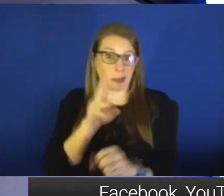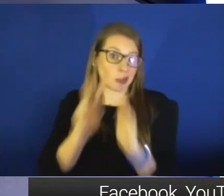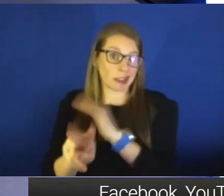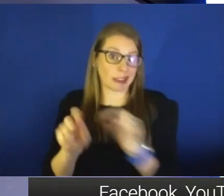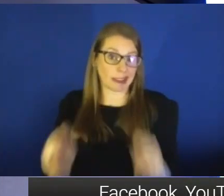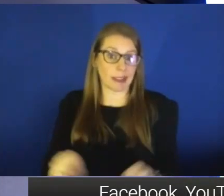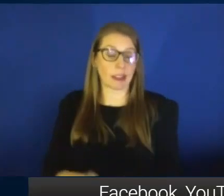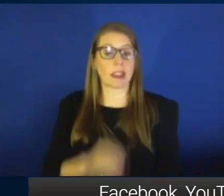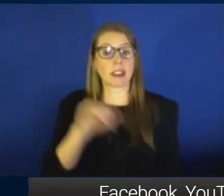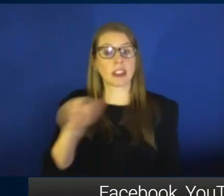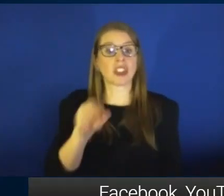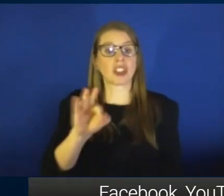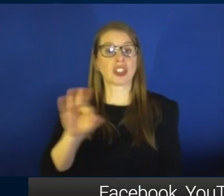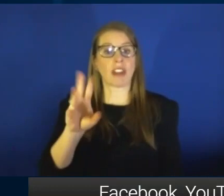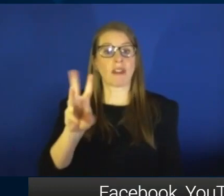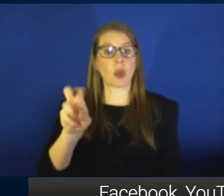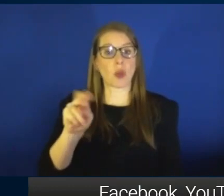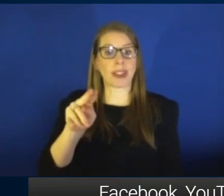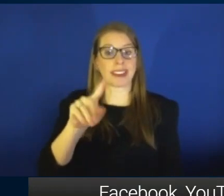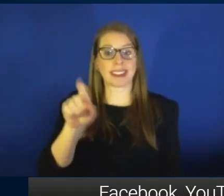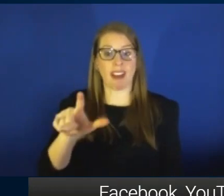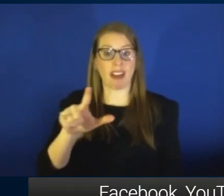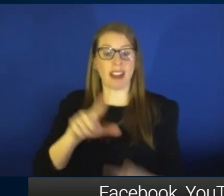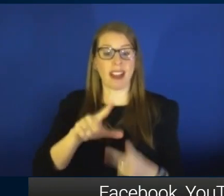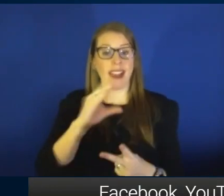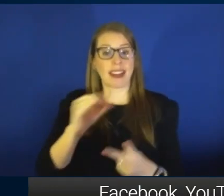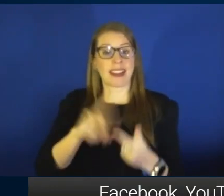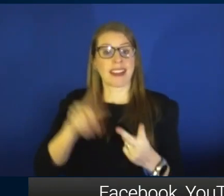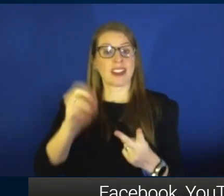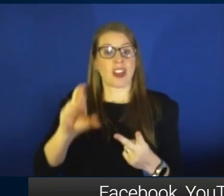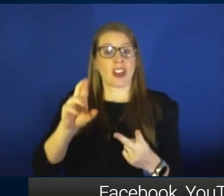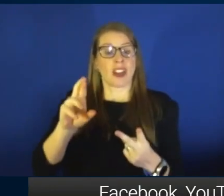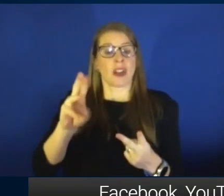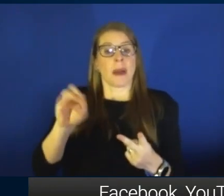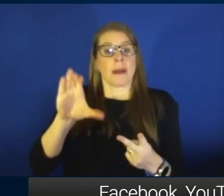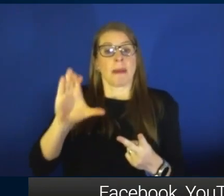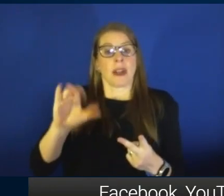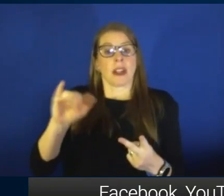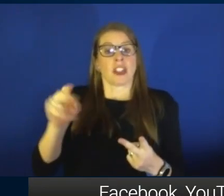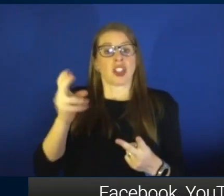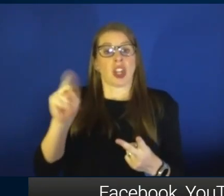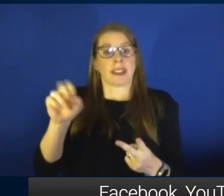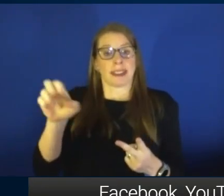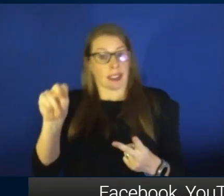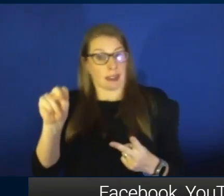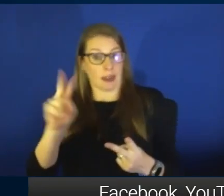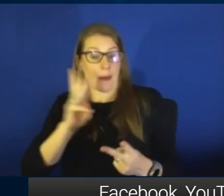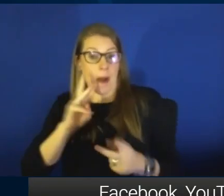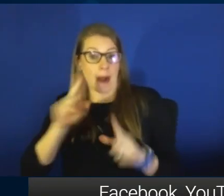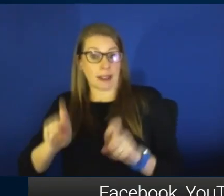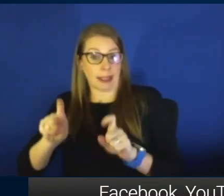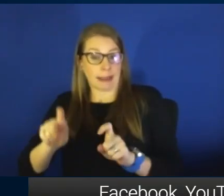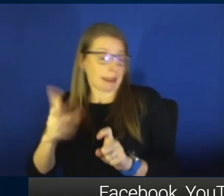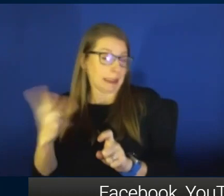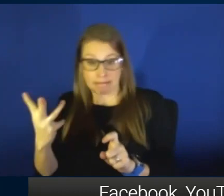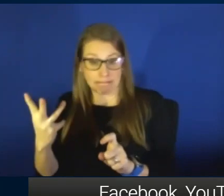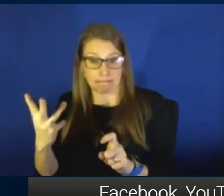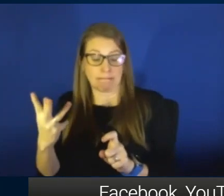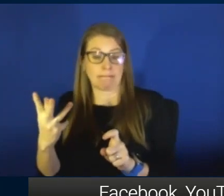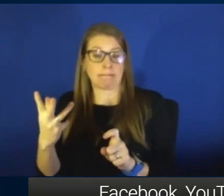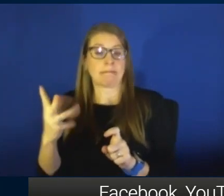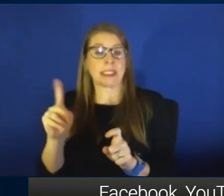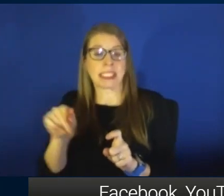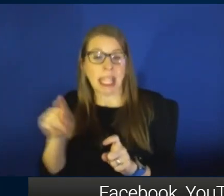Jeff Wenzel and Dr. Mark Johnson just to talk about the wastewater sampling work that's going on. What kind of data are you seeing?